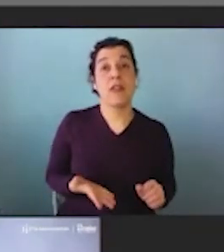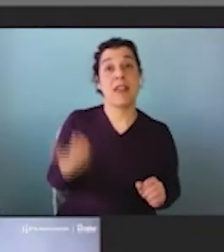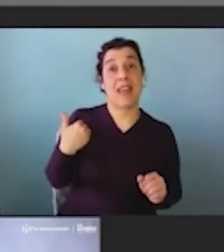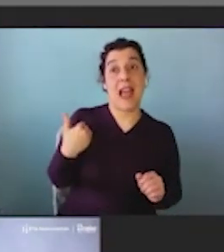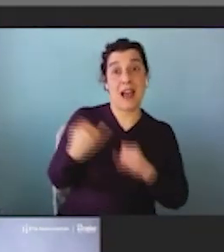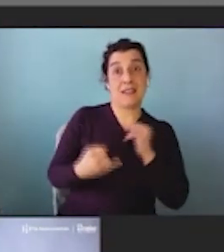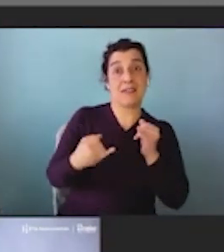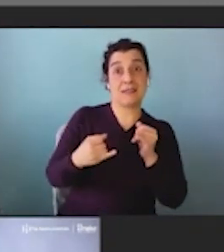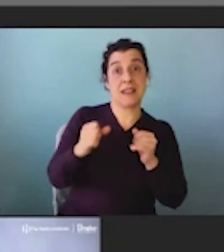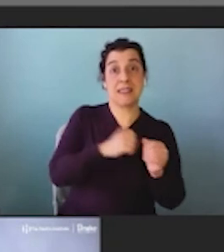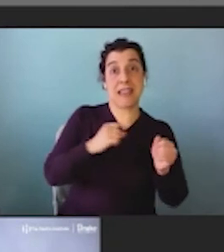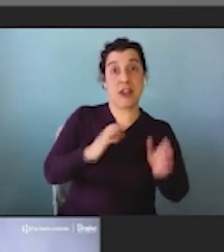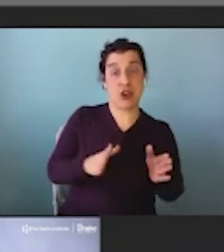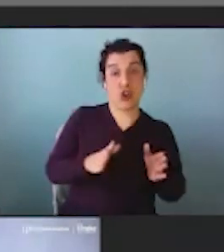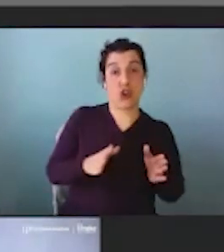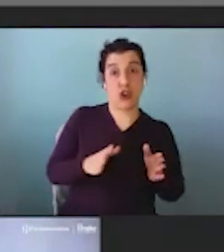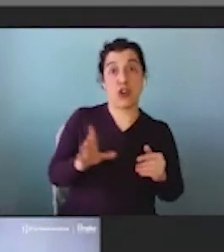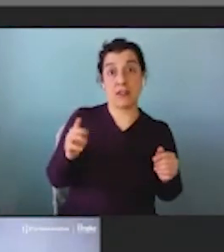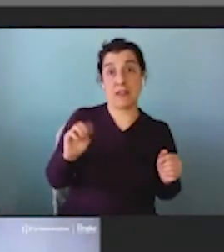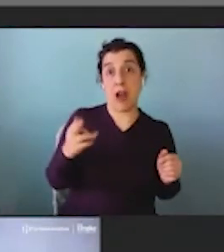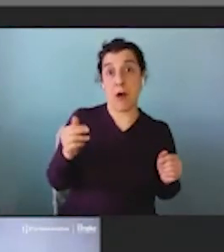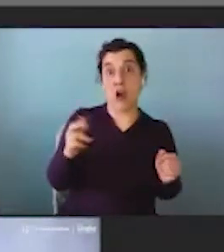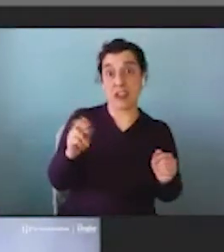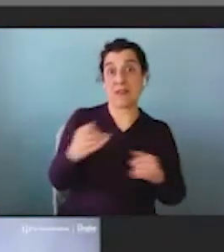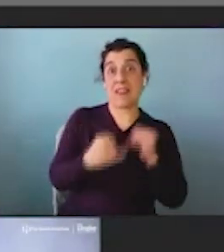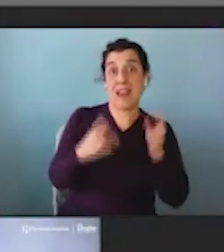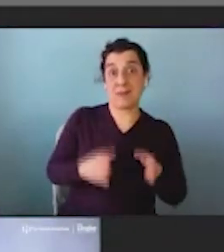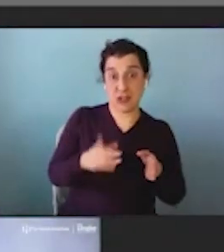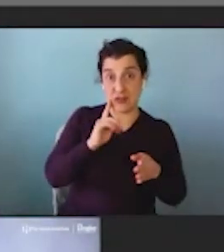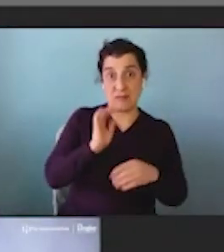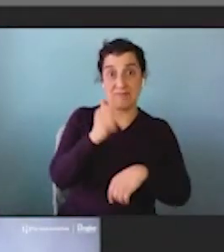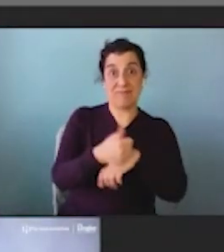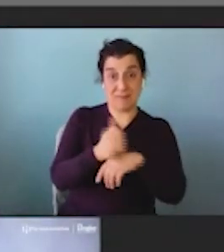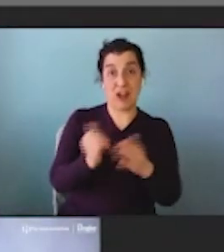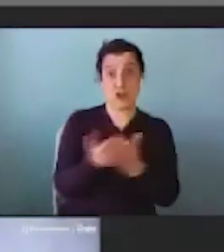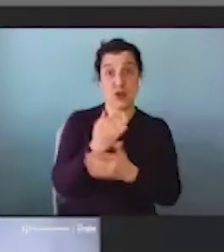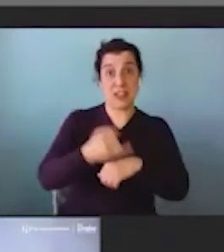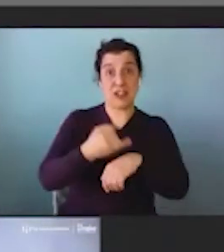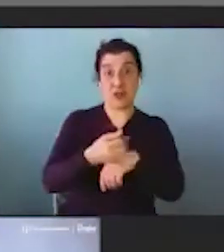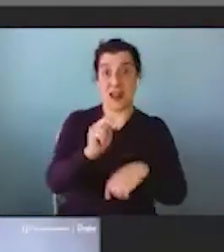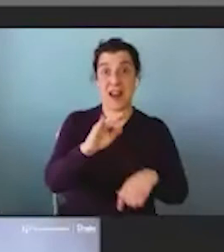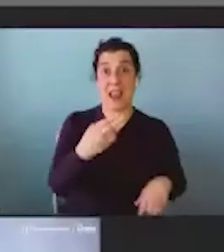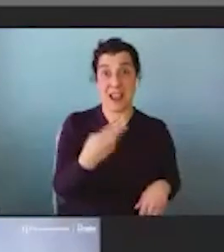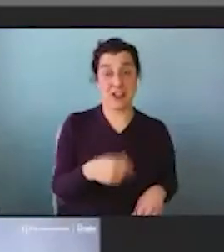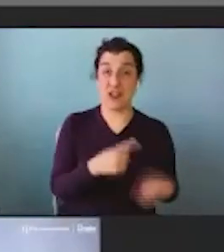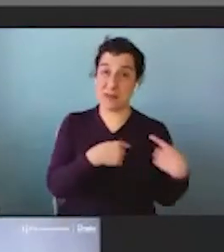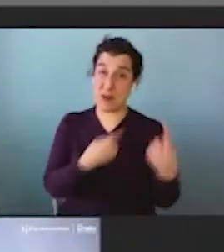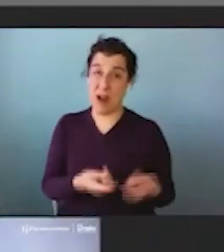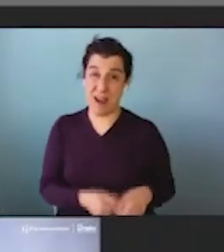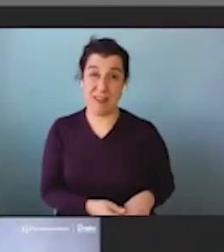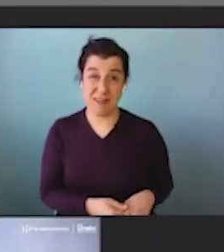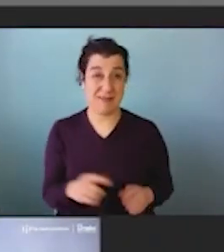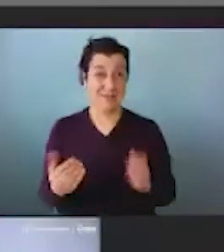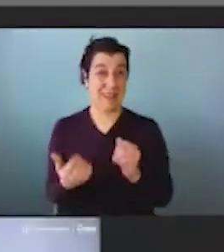new institutes at NIH was Senator Tom Harkin. So it's been a while since new institutes have been created. So I think it's really crucial that,